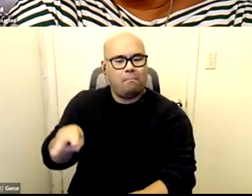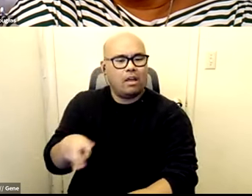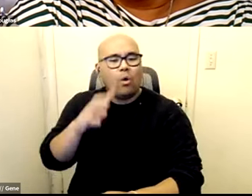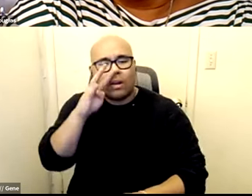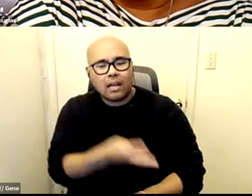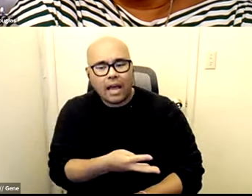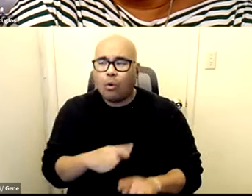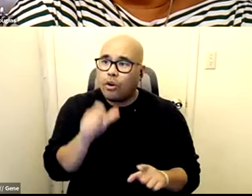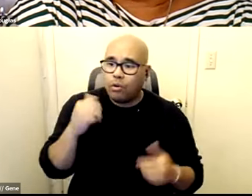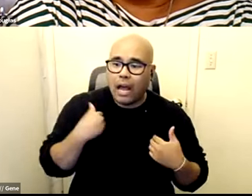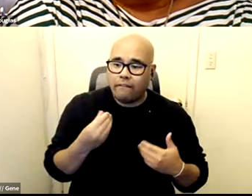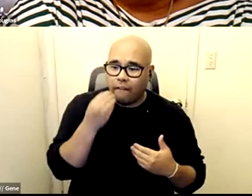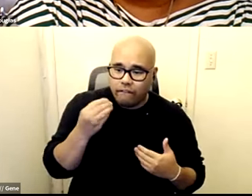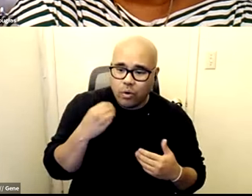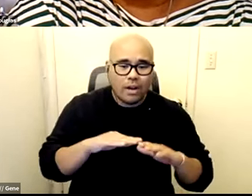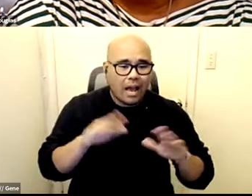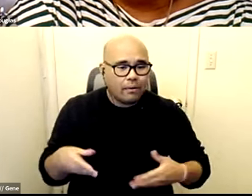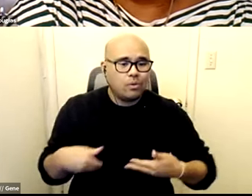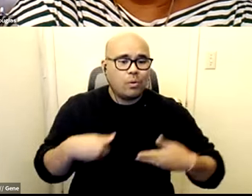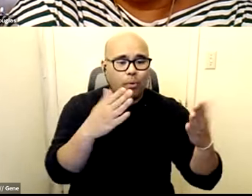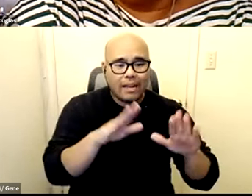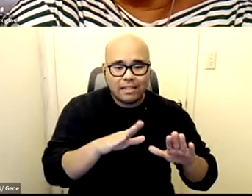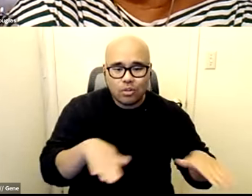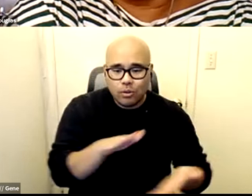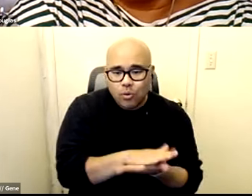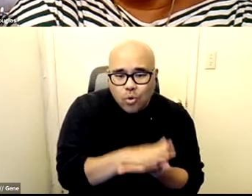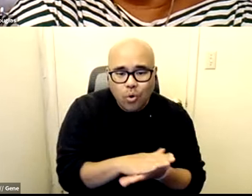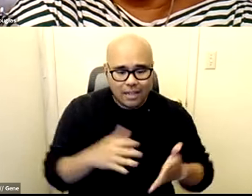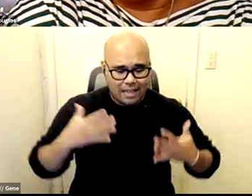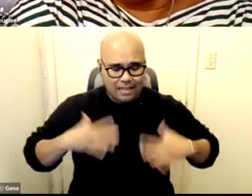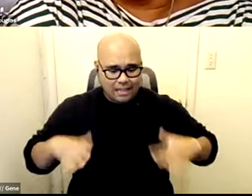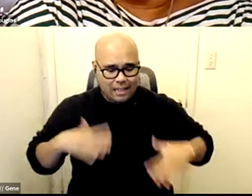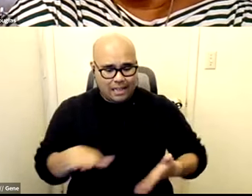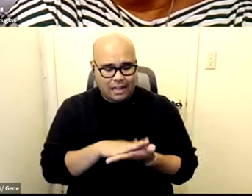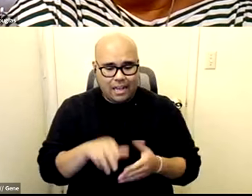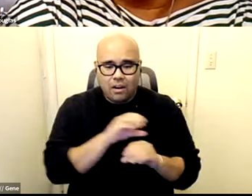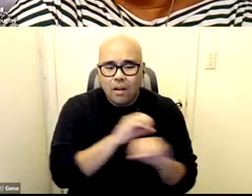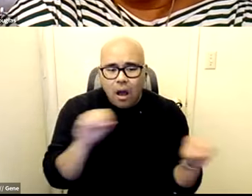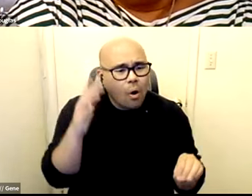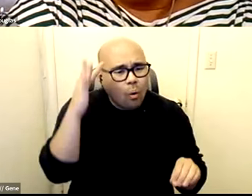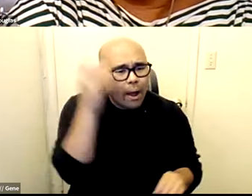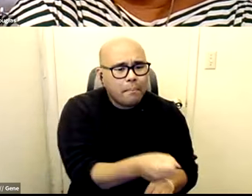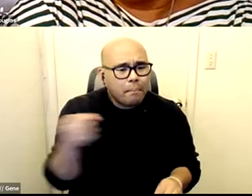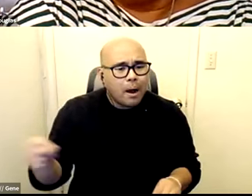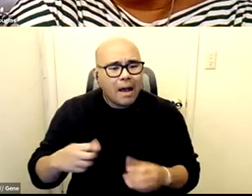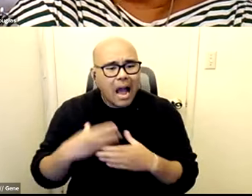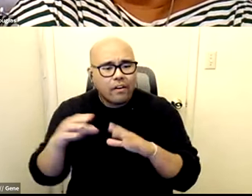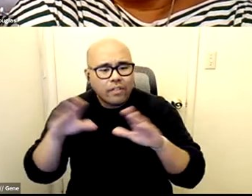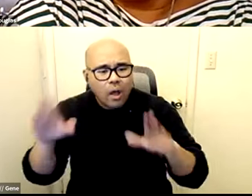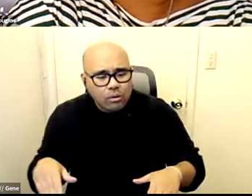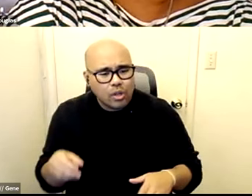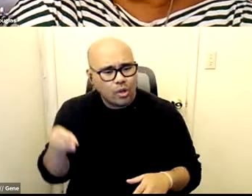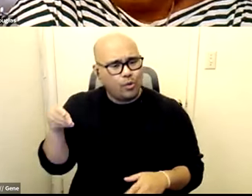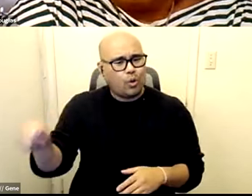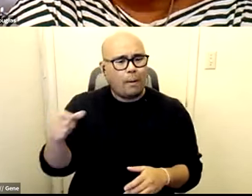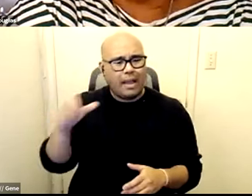house i didn't have coffee to take the kids to school they don't have clean clothes whatever the hell it is why are you taking a child out of the home to pay a stranger to keep